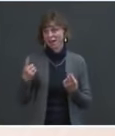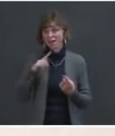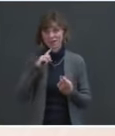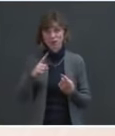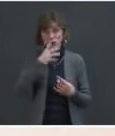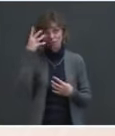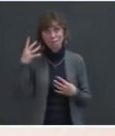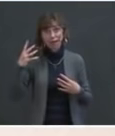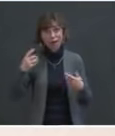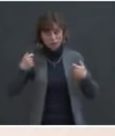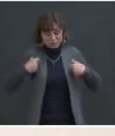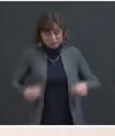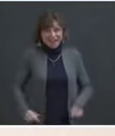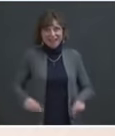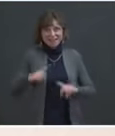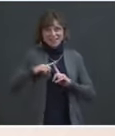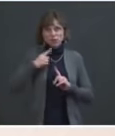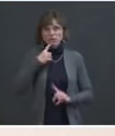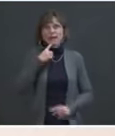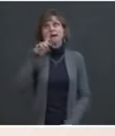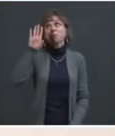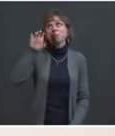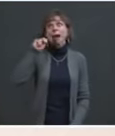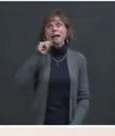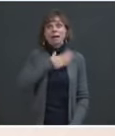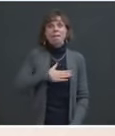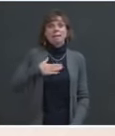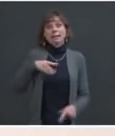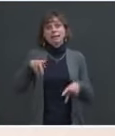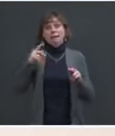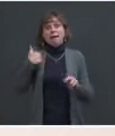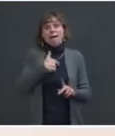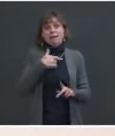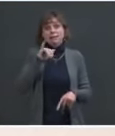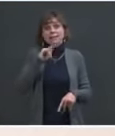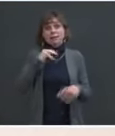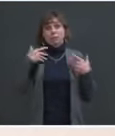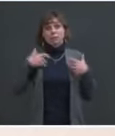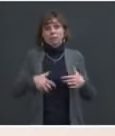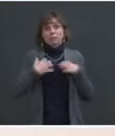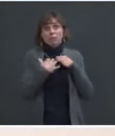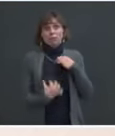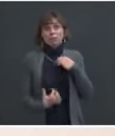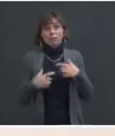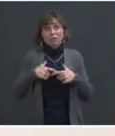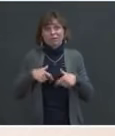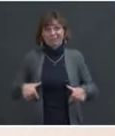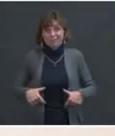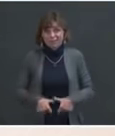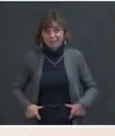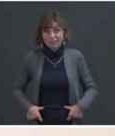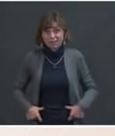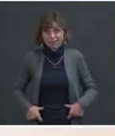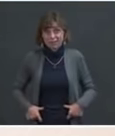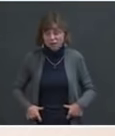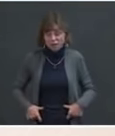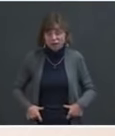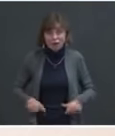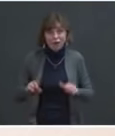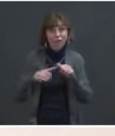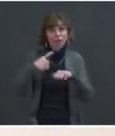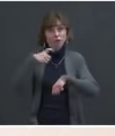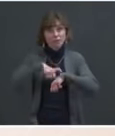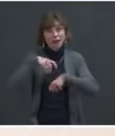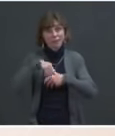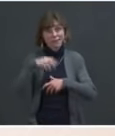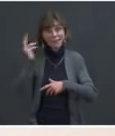Biden, please let us in. And candidate Biden is the one who said, I would end this notion for the first time in history, the people seeking asylum have to be in squalor